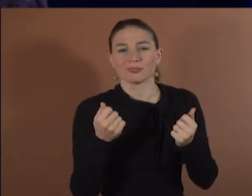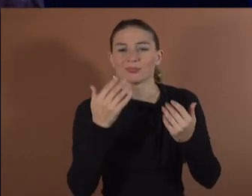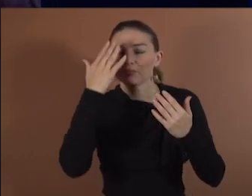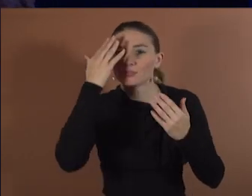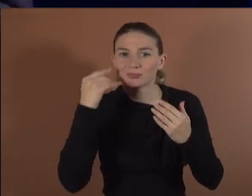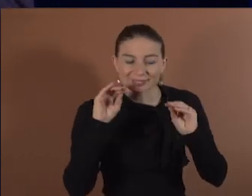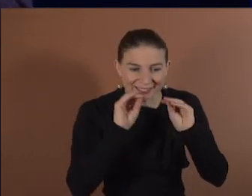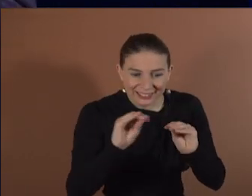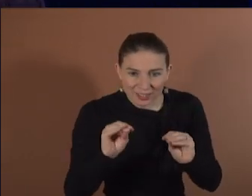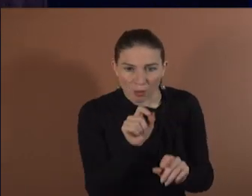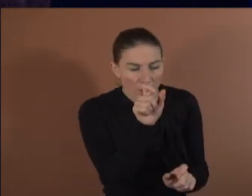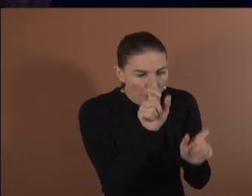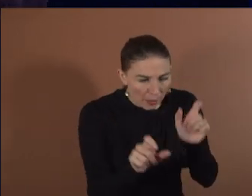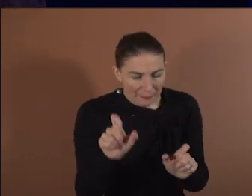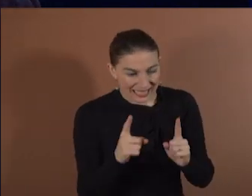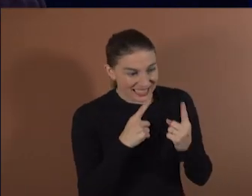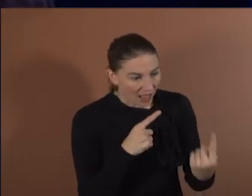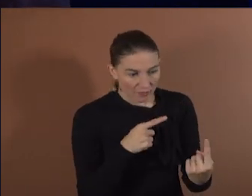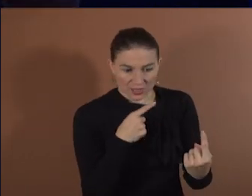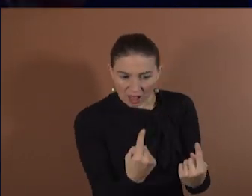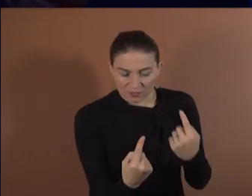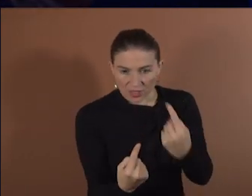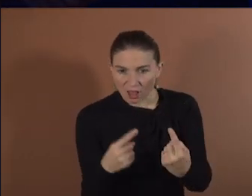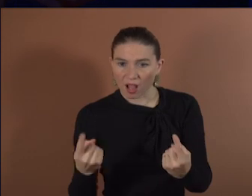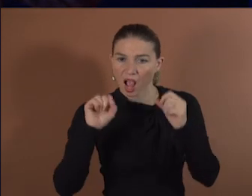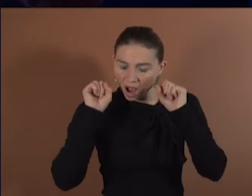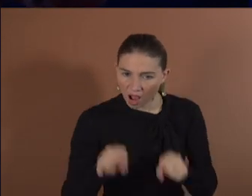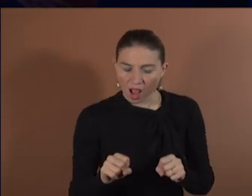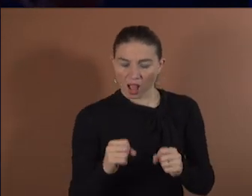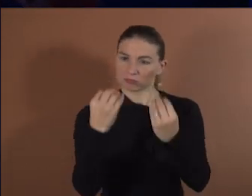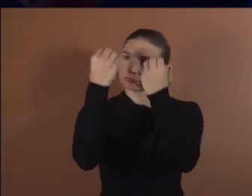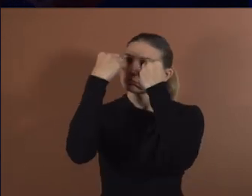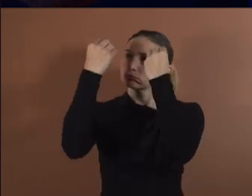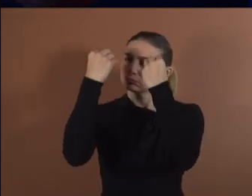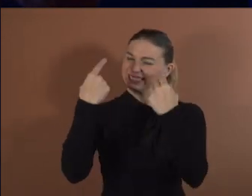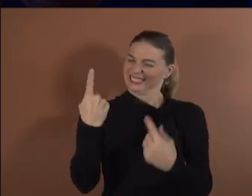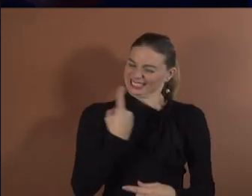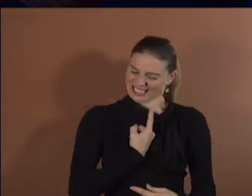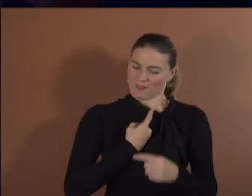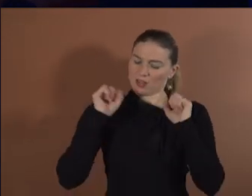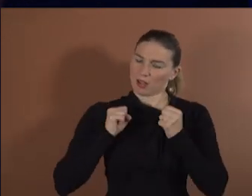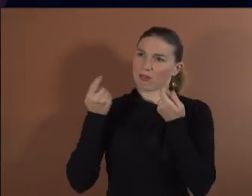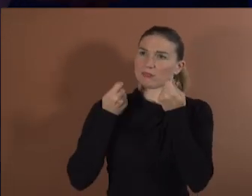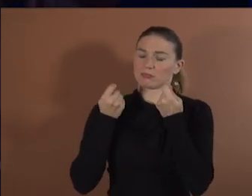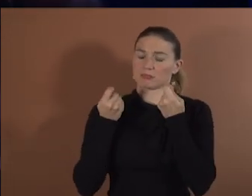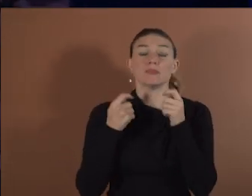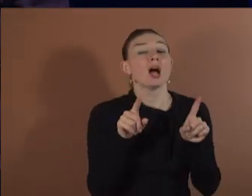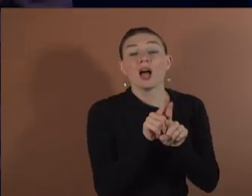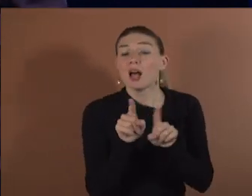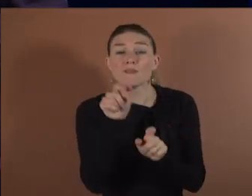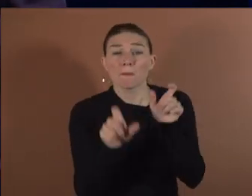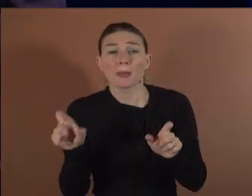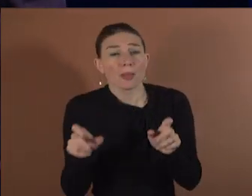in a specific way, with precise feedback from the related regions of the brain related to the disease.